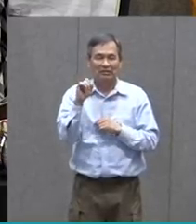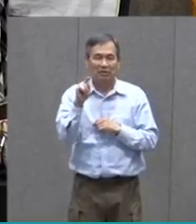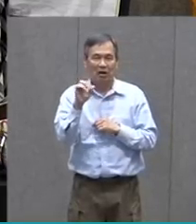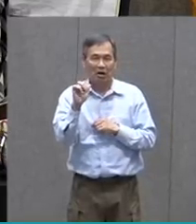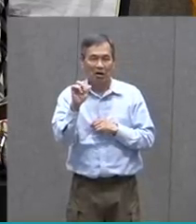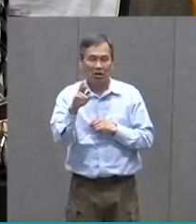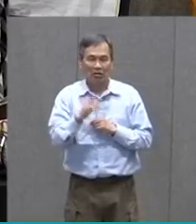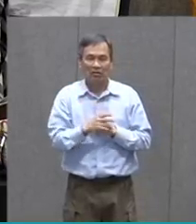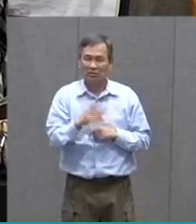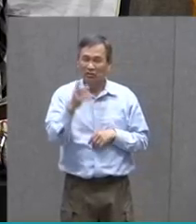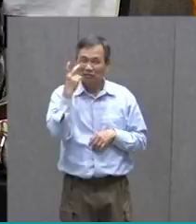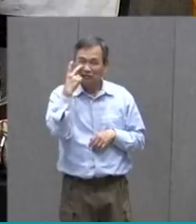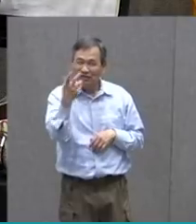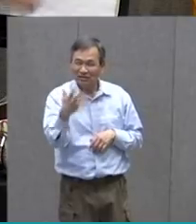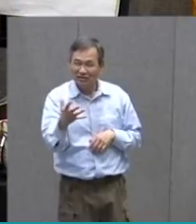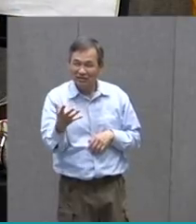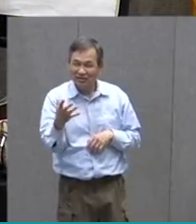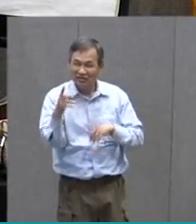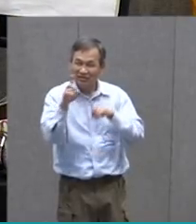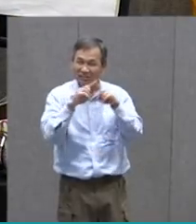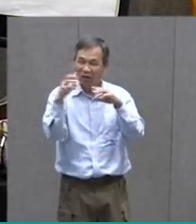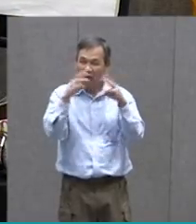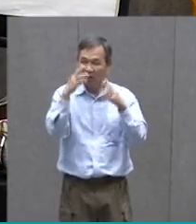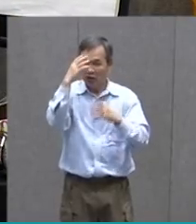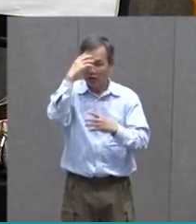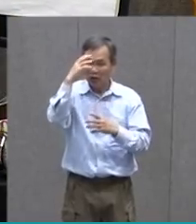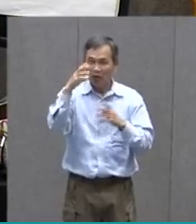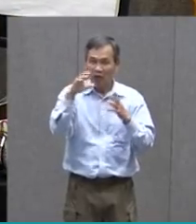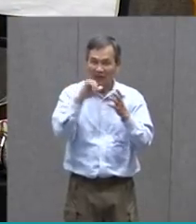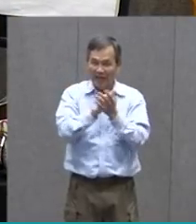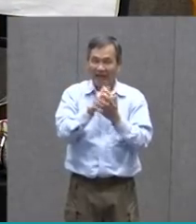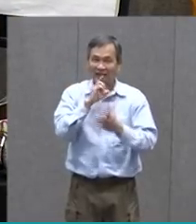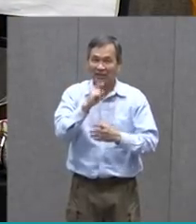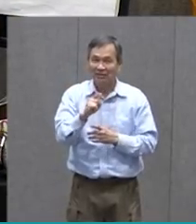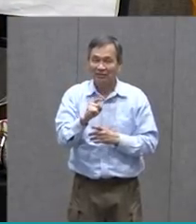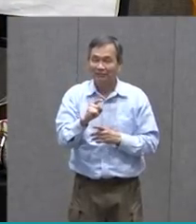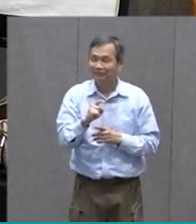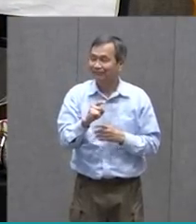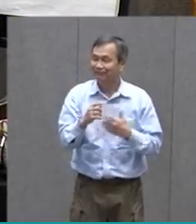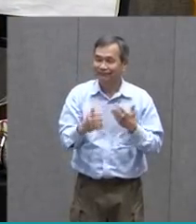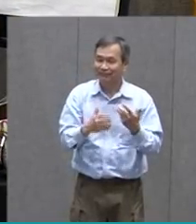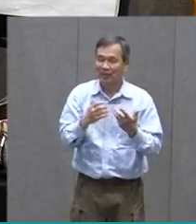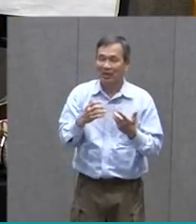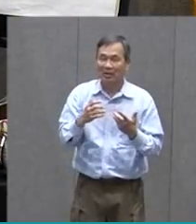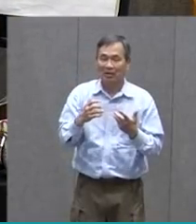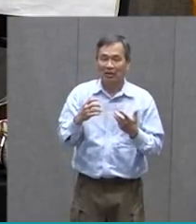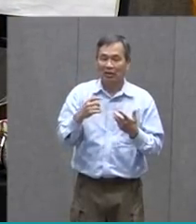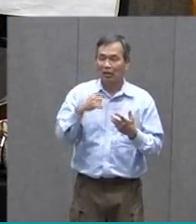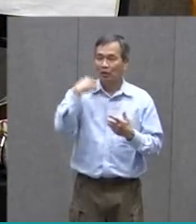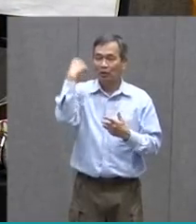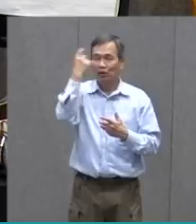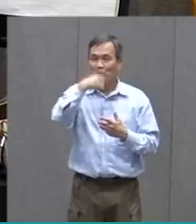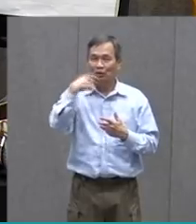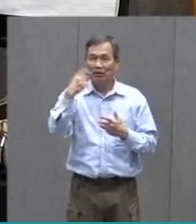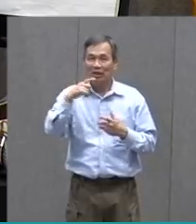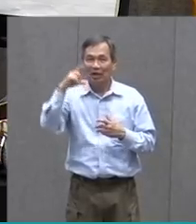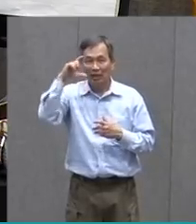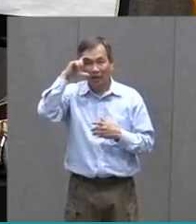So If You Seen Star Wars You Know What The Death Star Is It It's A Man Made Planet